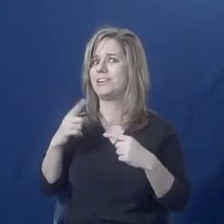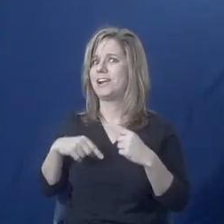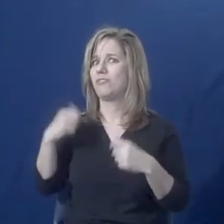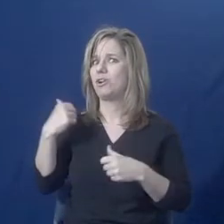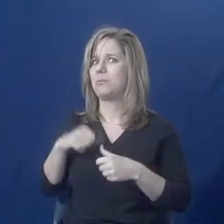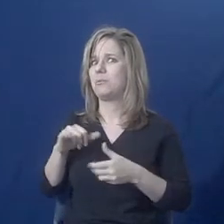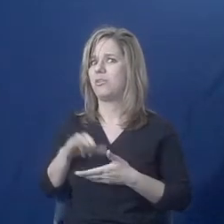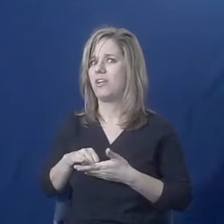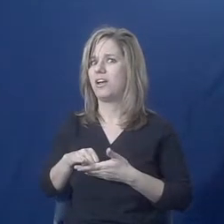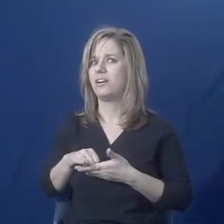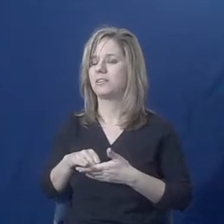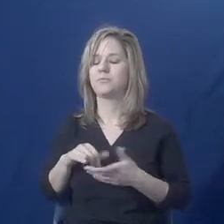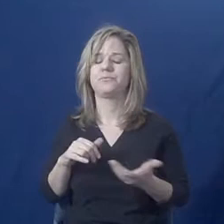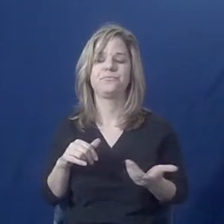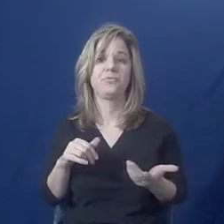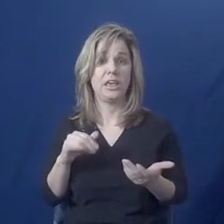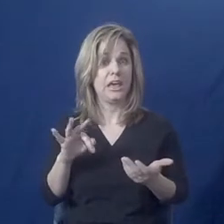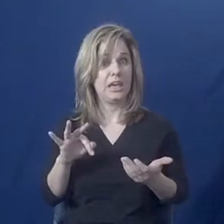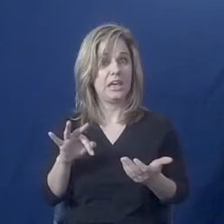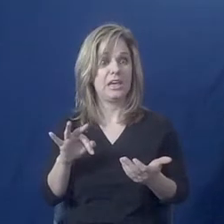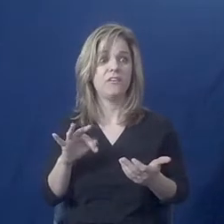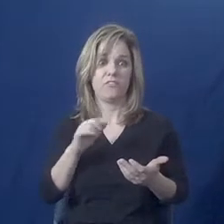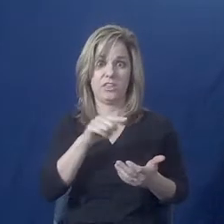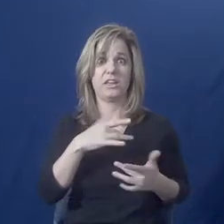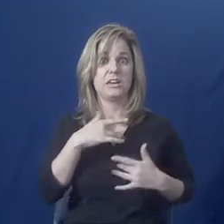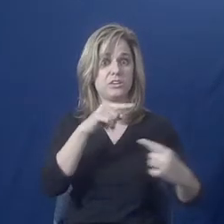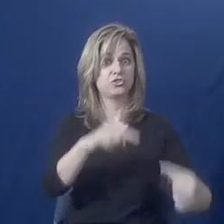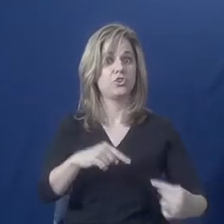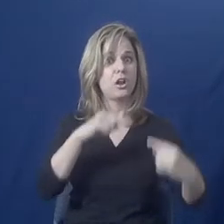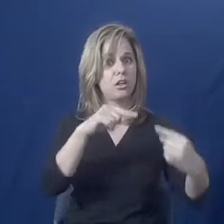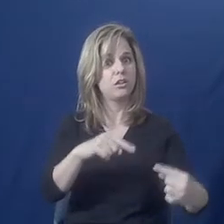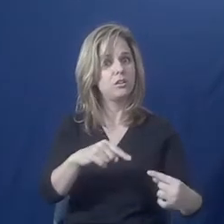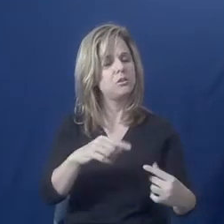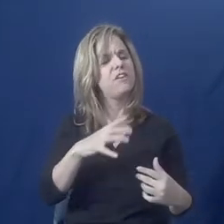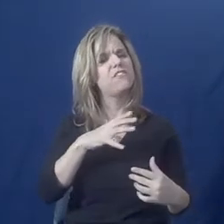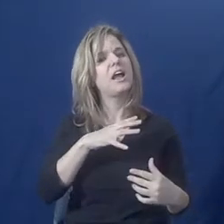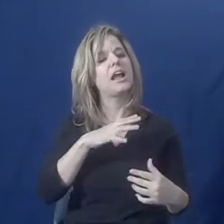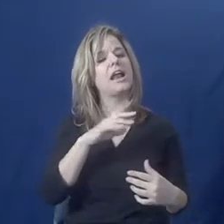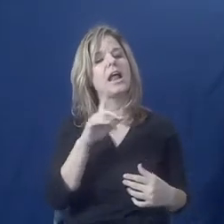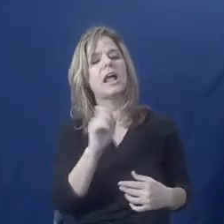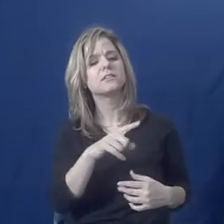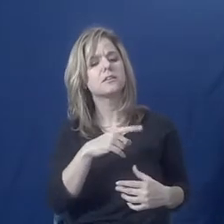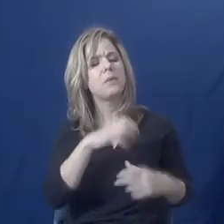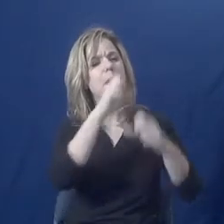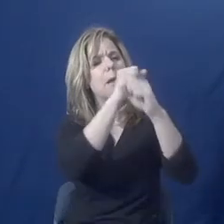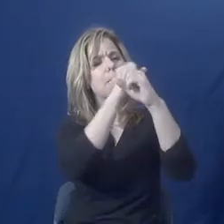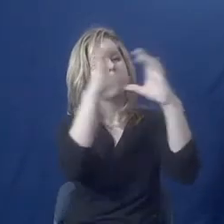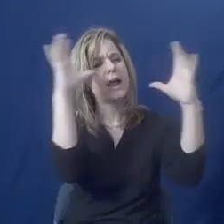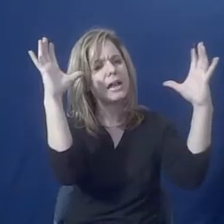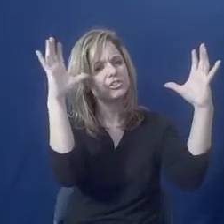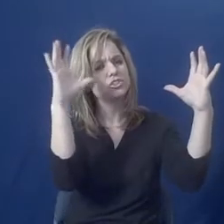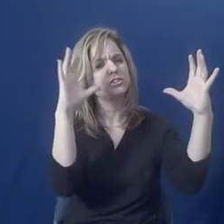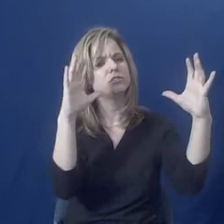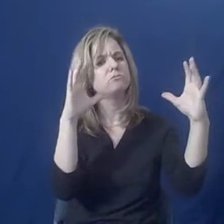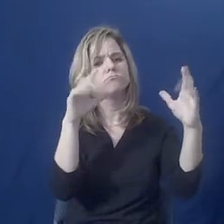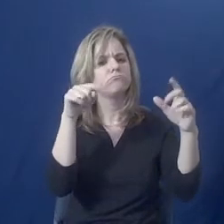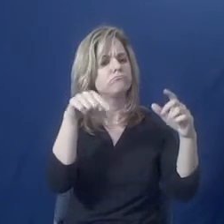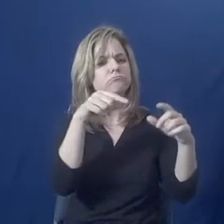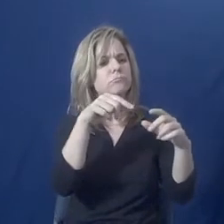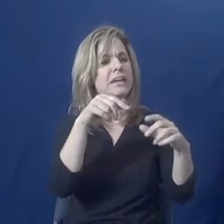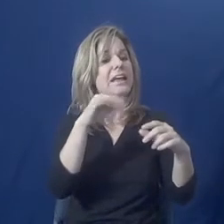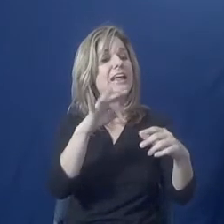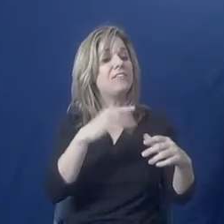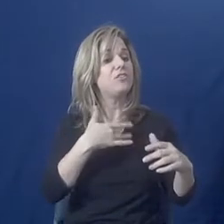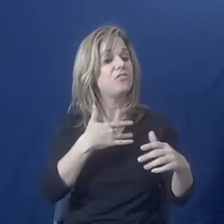If they do have that kind of struggle, you can ask them to imagine. Imagine what a place would be like if you